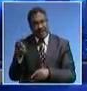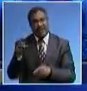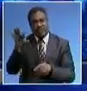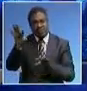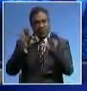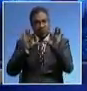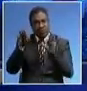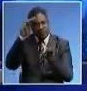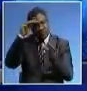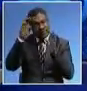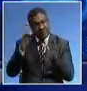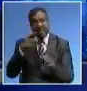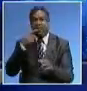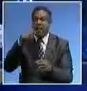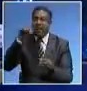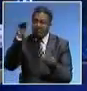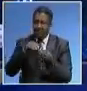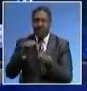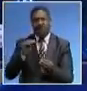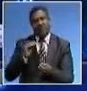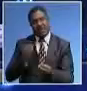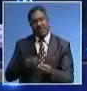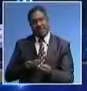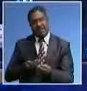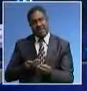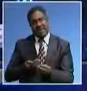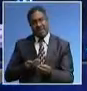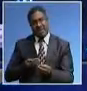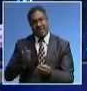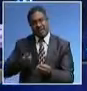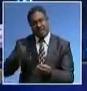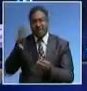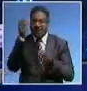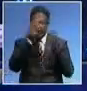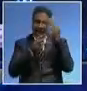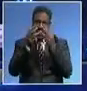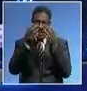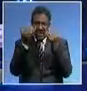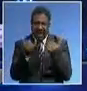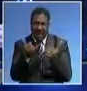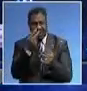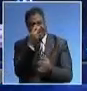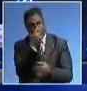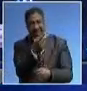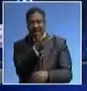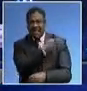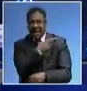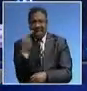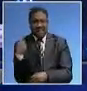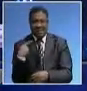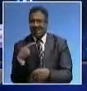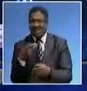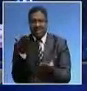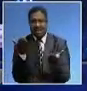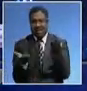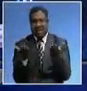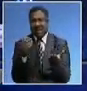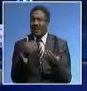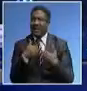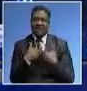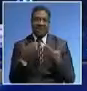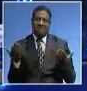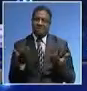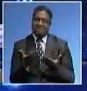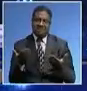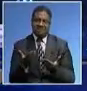Mr. Moyo has told ZNBC News that the organization is concerned that the current parliament complexion does not have balance. He says a